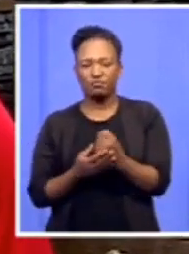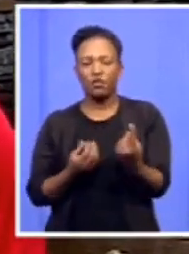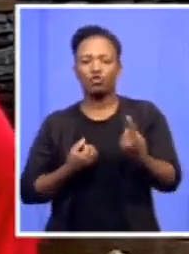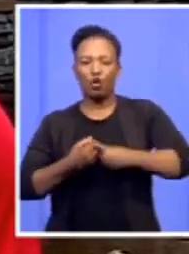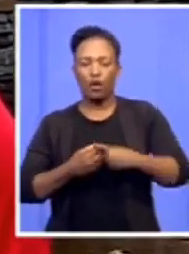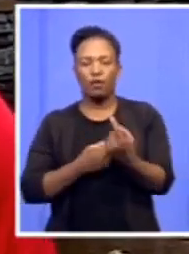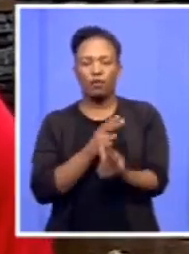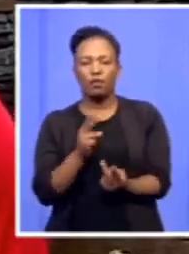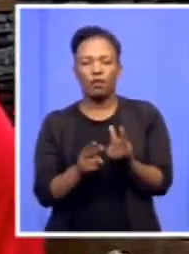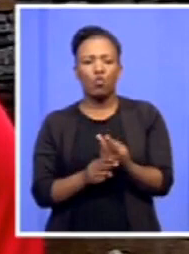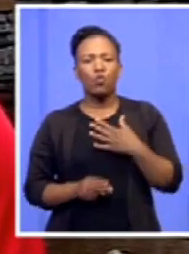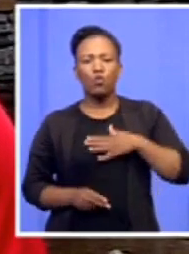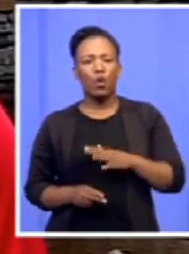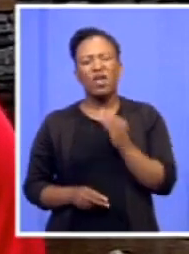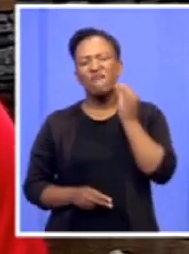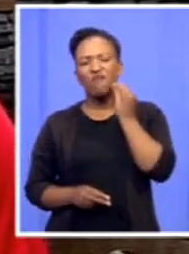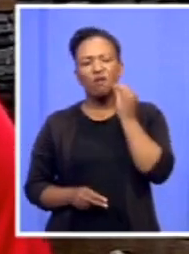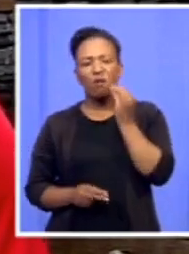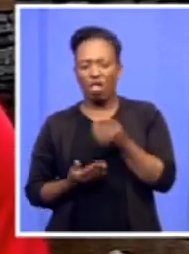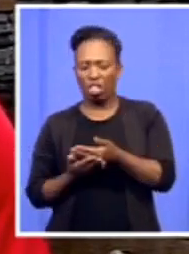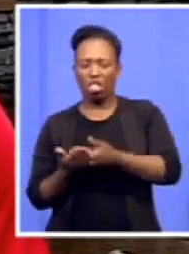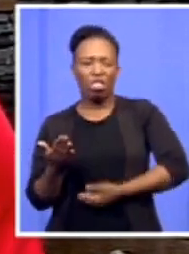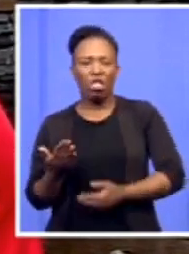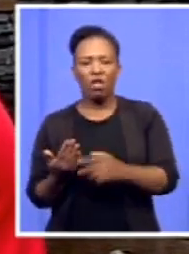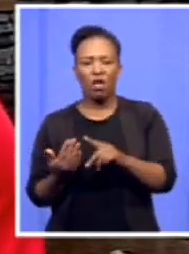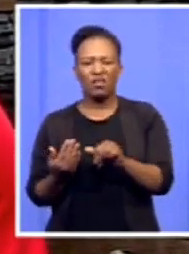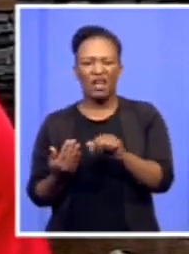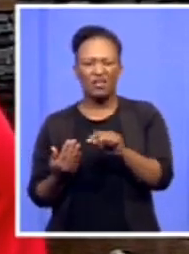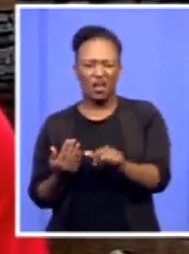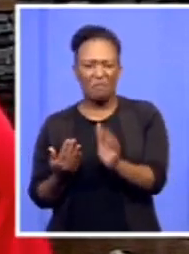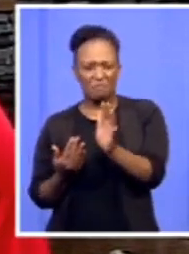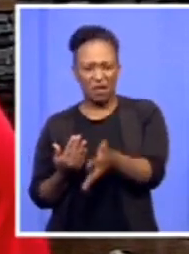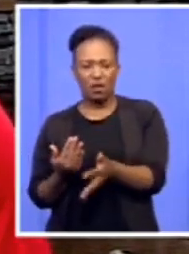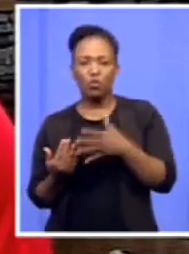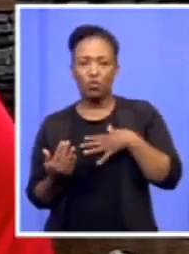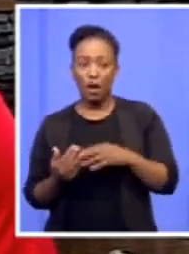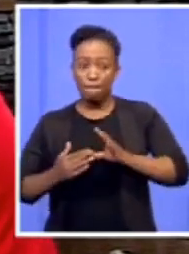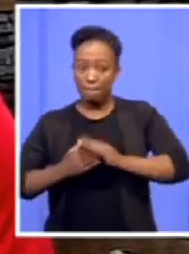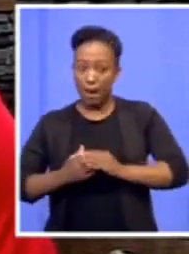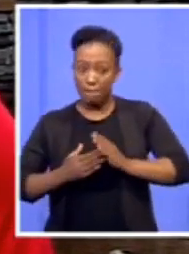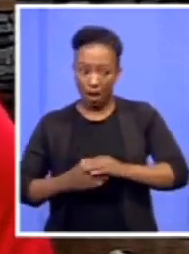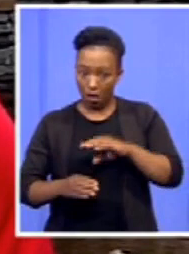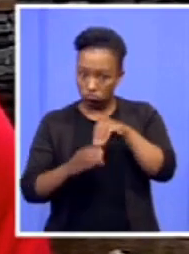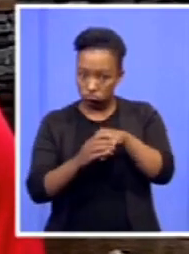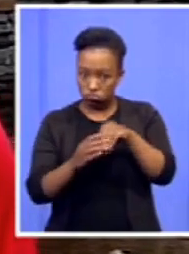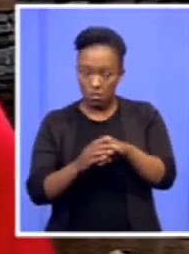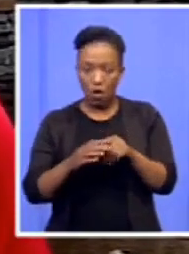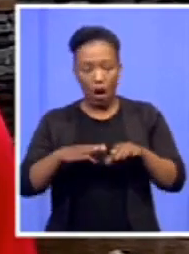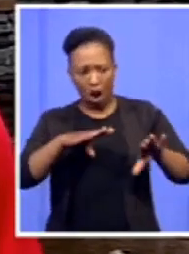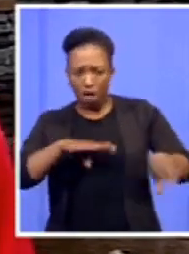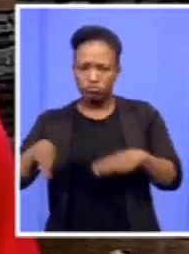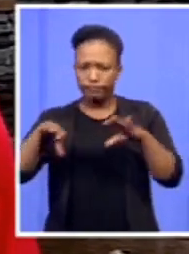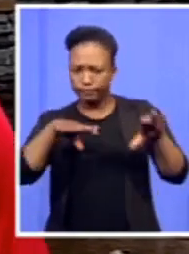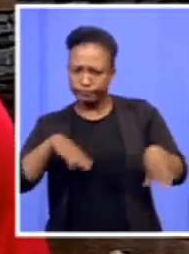We want active fighters, we want active ground forces that we can count. That is what part of what we're going to be doing is membership